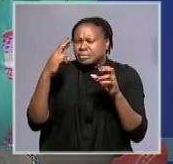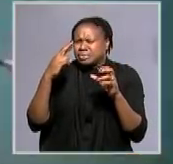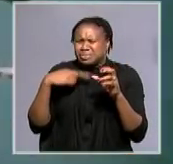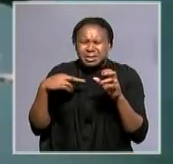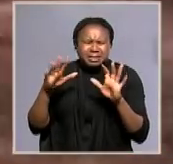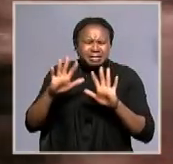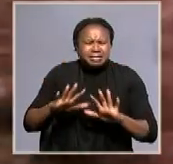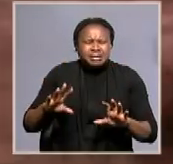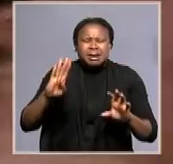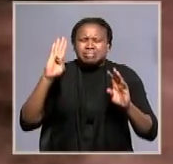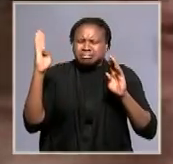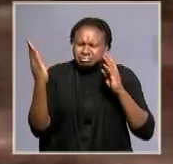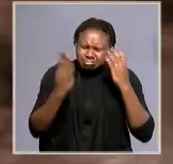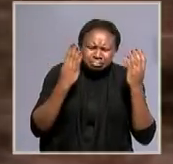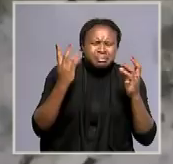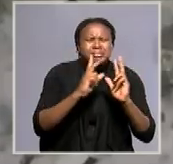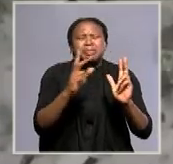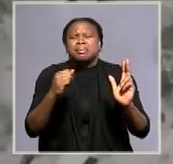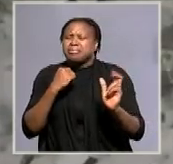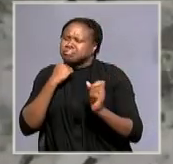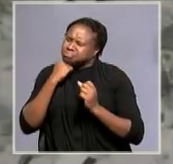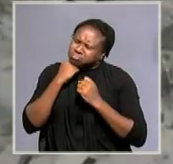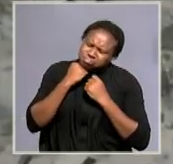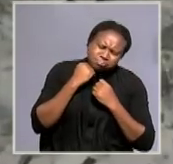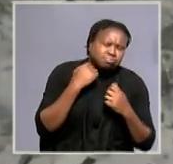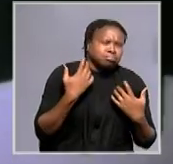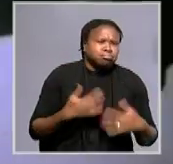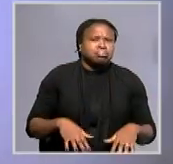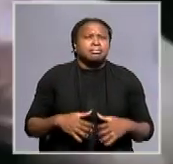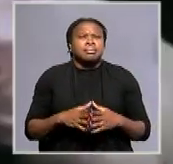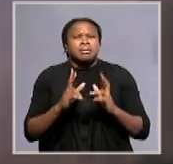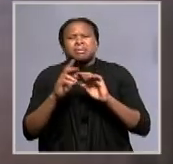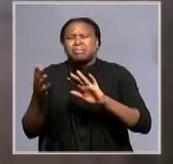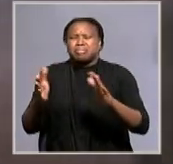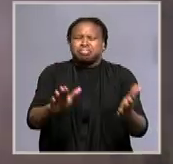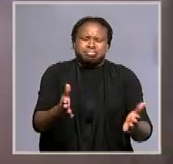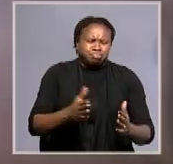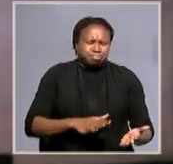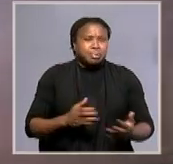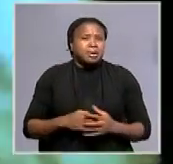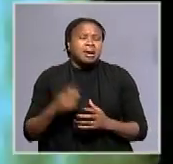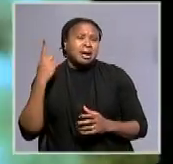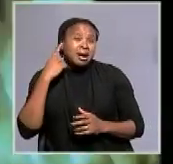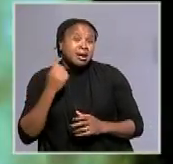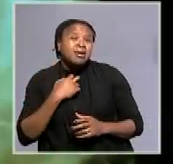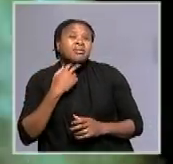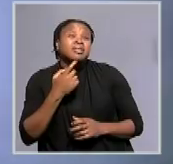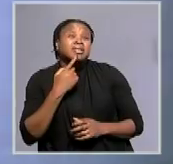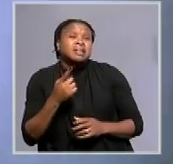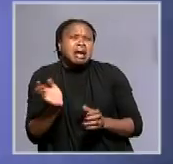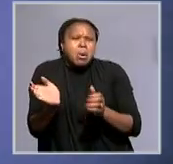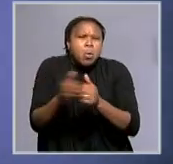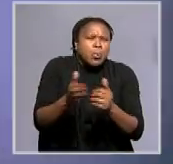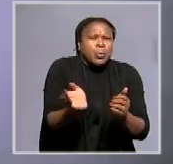it was brown, people screaming, people were lying. And I heard a voice saying, take cover.